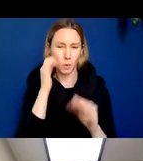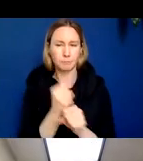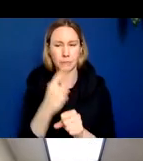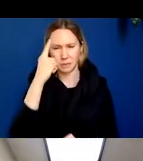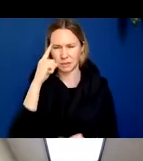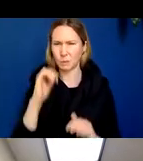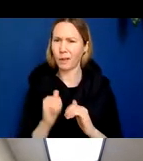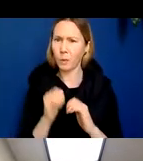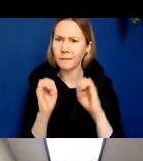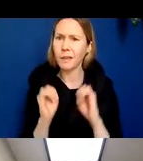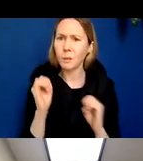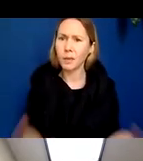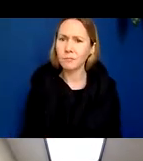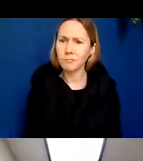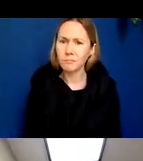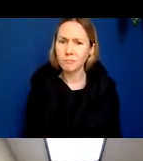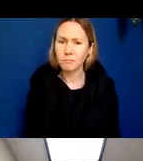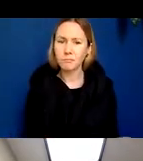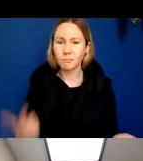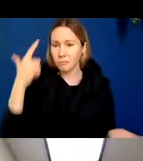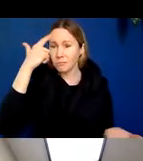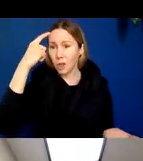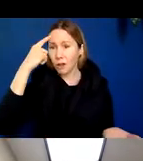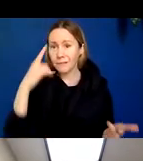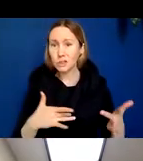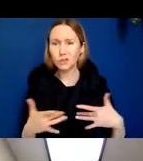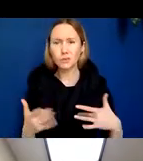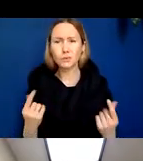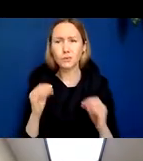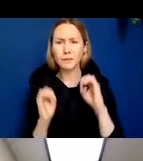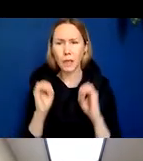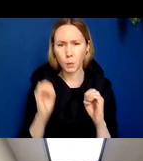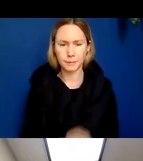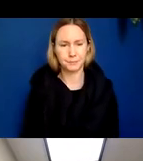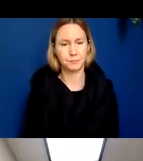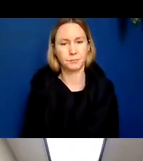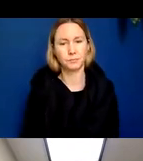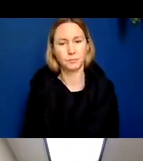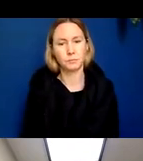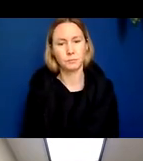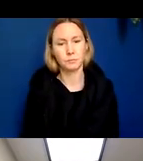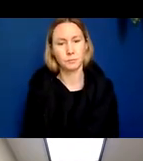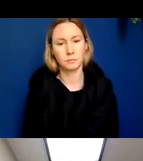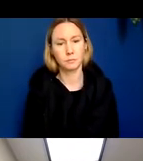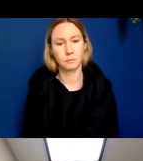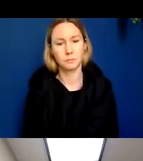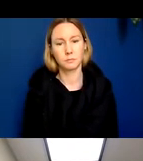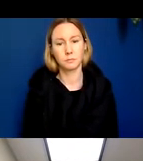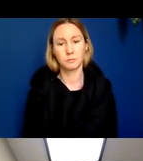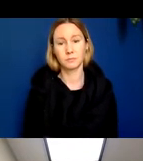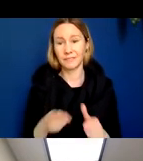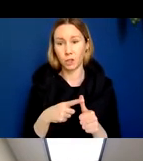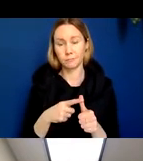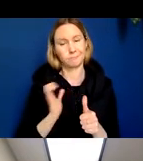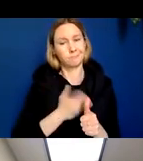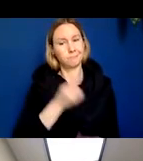evaluate people that have cognitive concerns? I think the basis of the evaluation is rooted on our understanding of the brain,